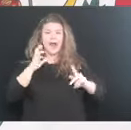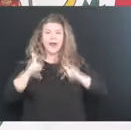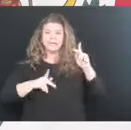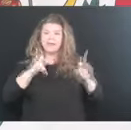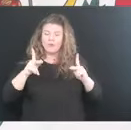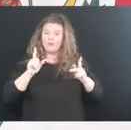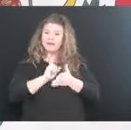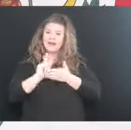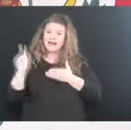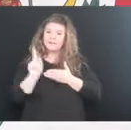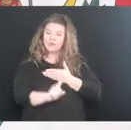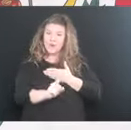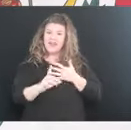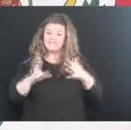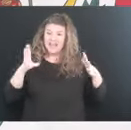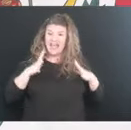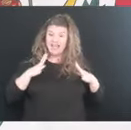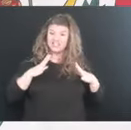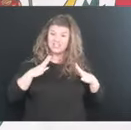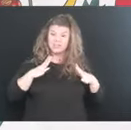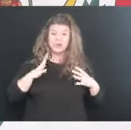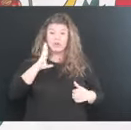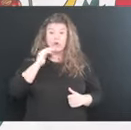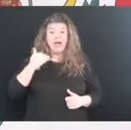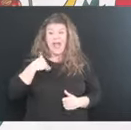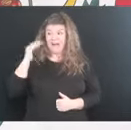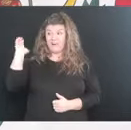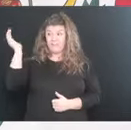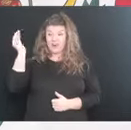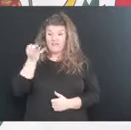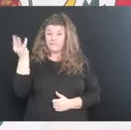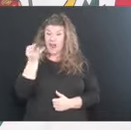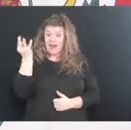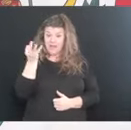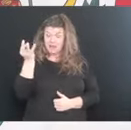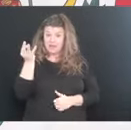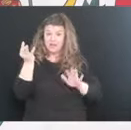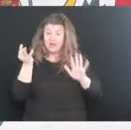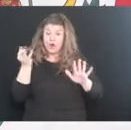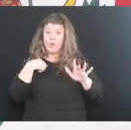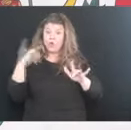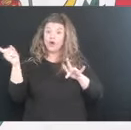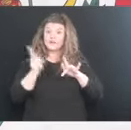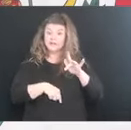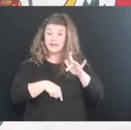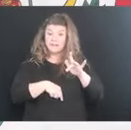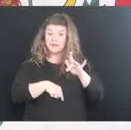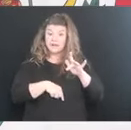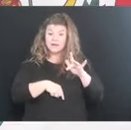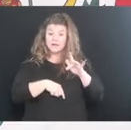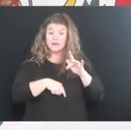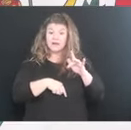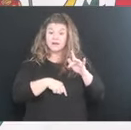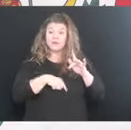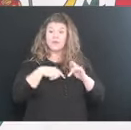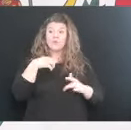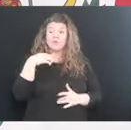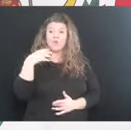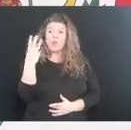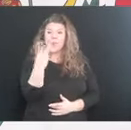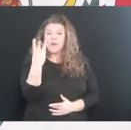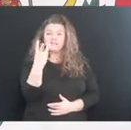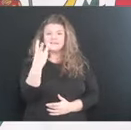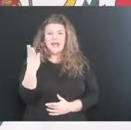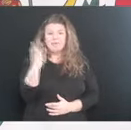next week. We'll have the briefing on Friday and then we'll skip until Wednesday, Wednesday, Wednesday before